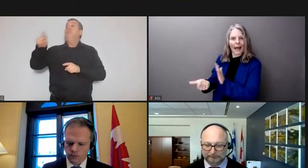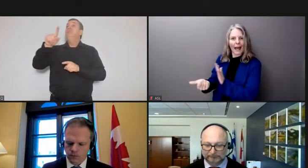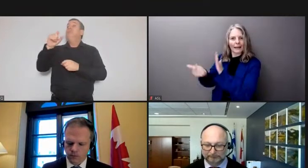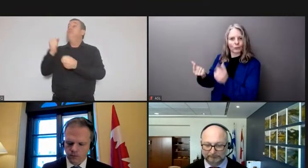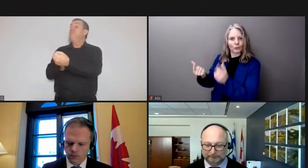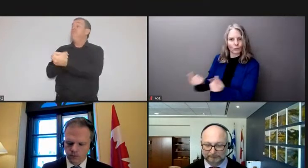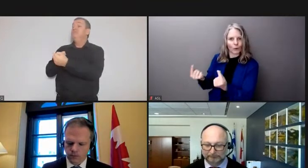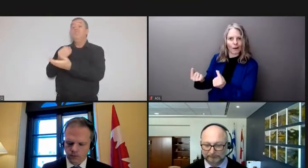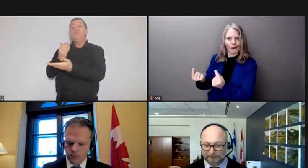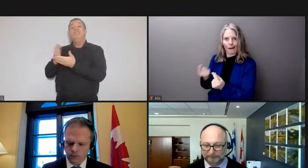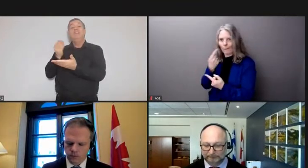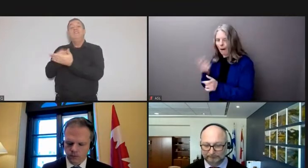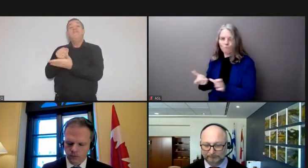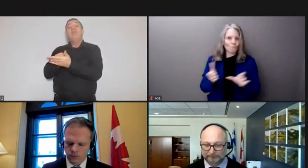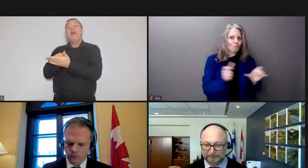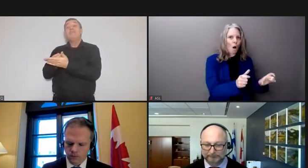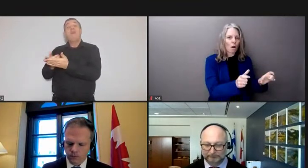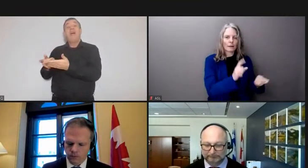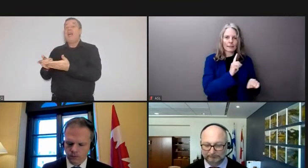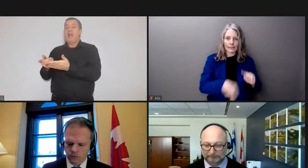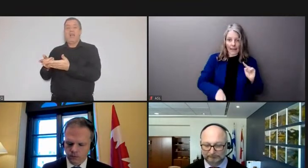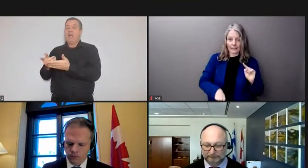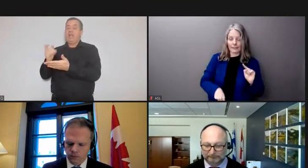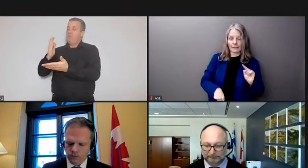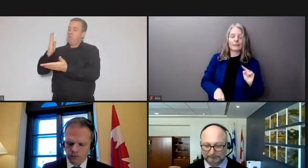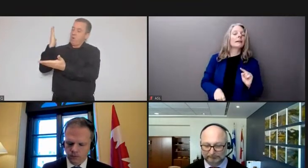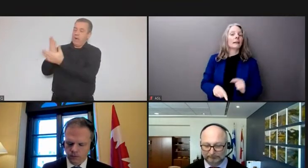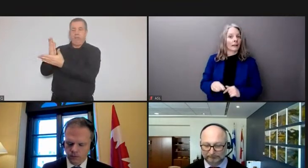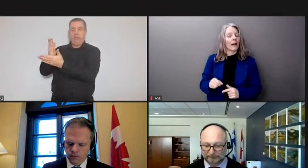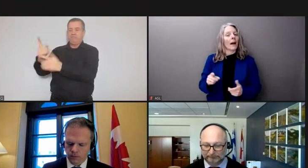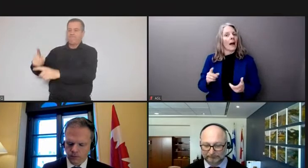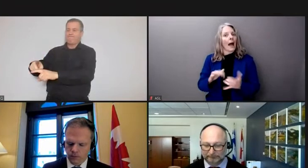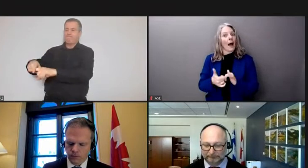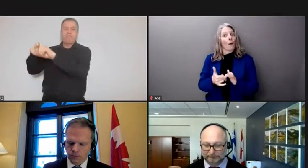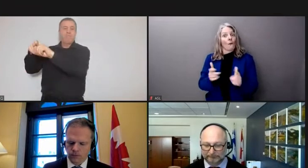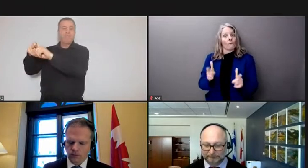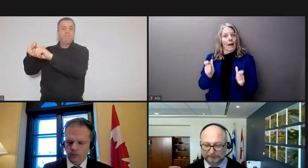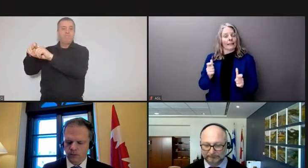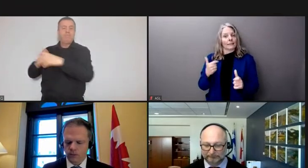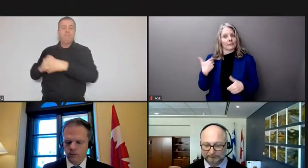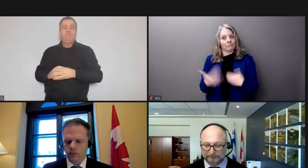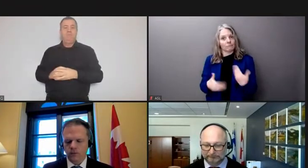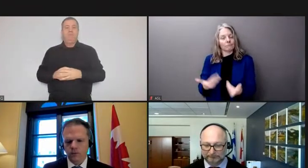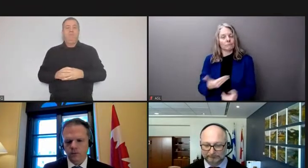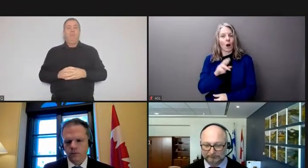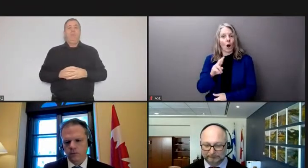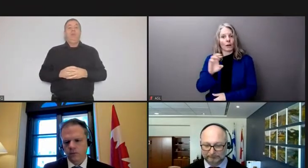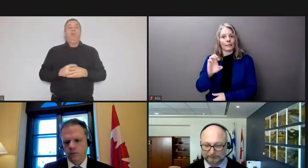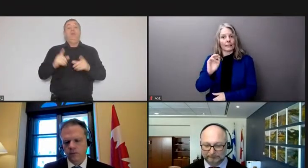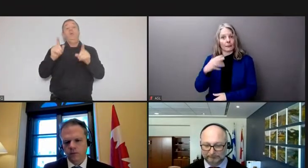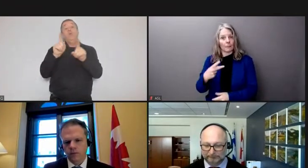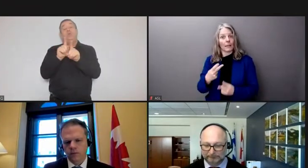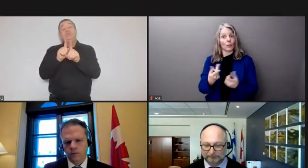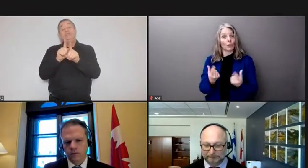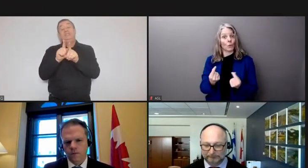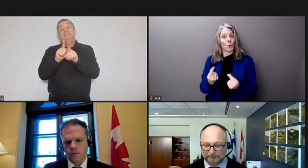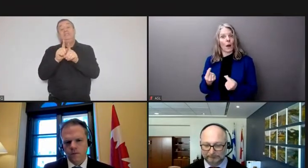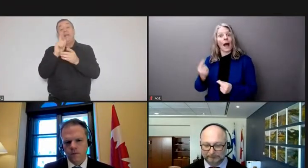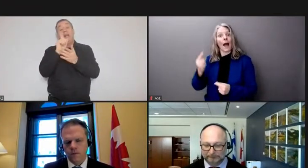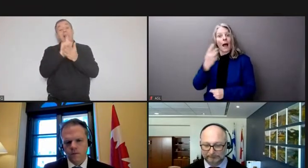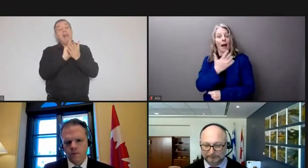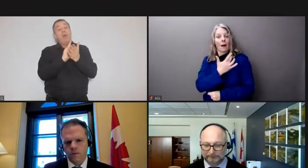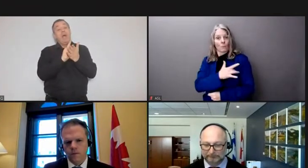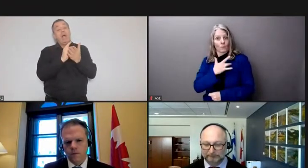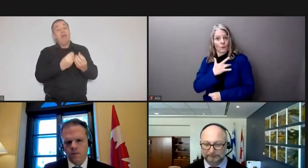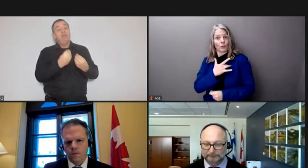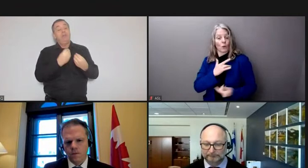finally just through rapid deployment and making sure that RCMP have the local and provincial authorities to uphold public safety has